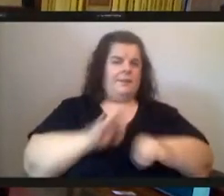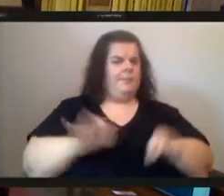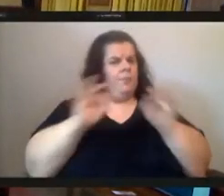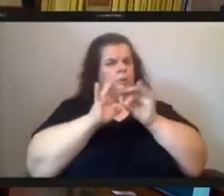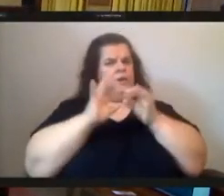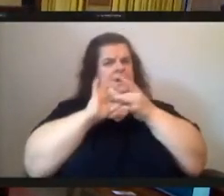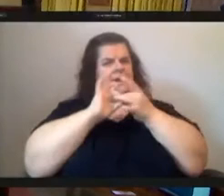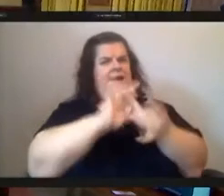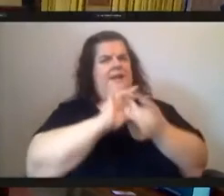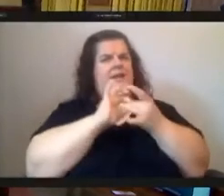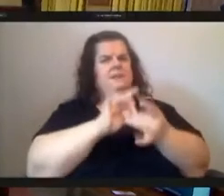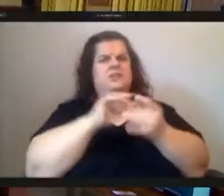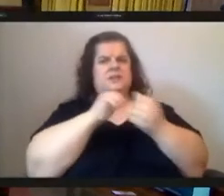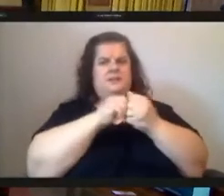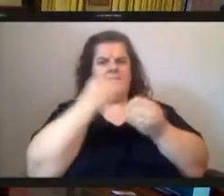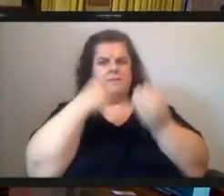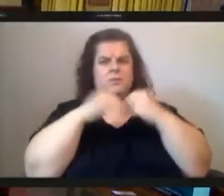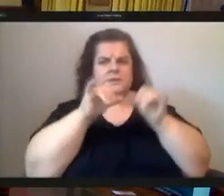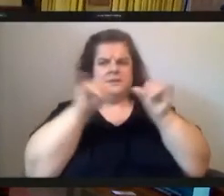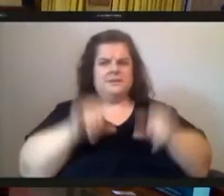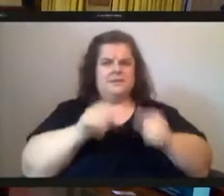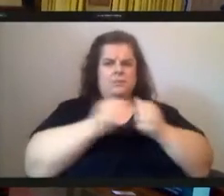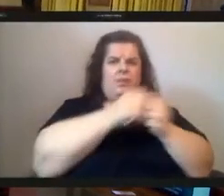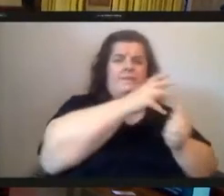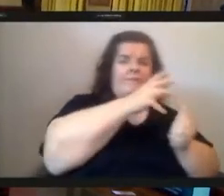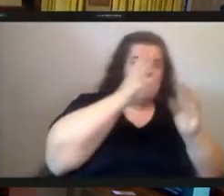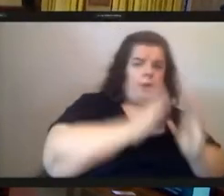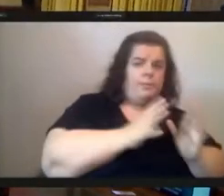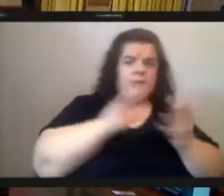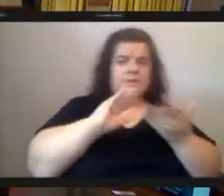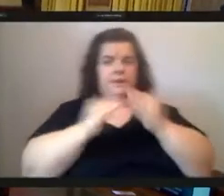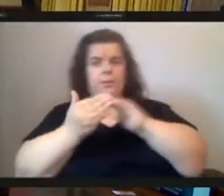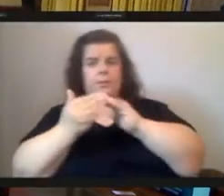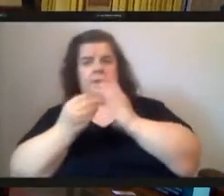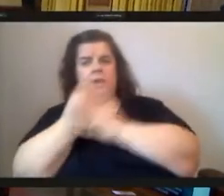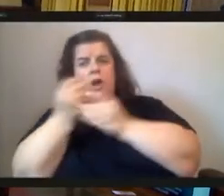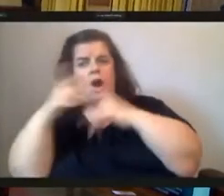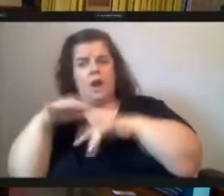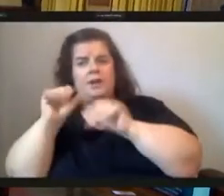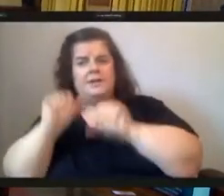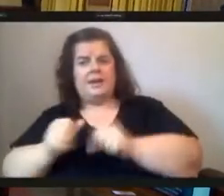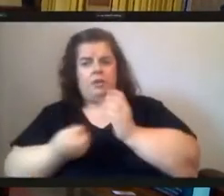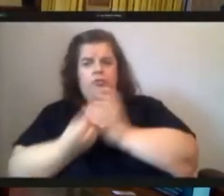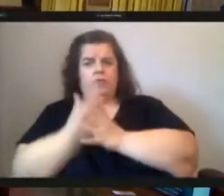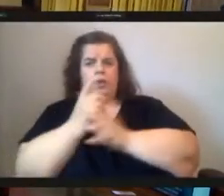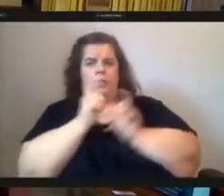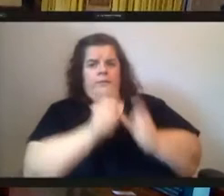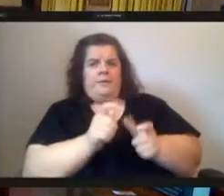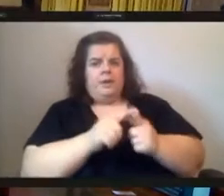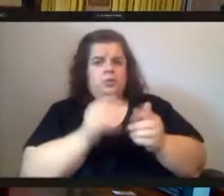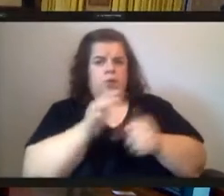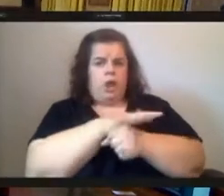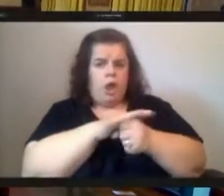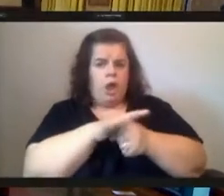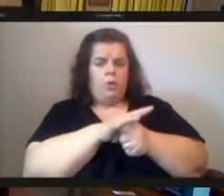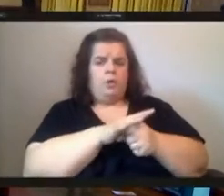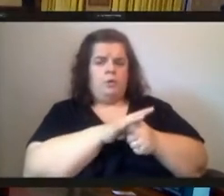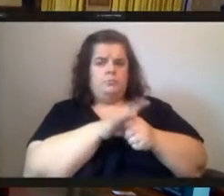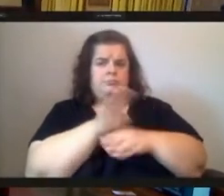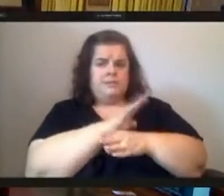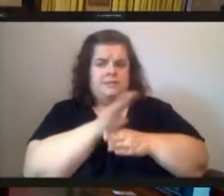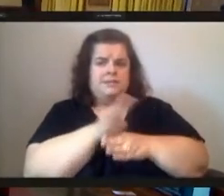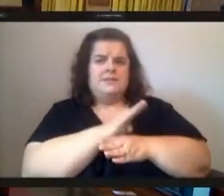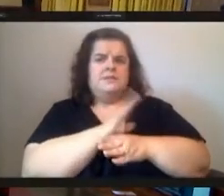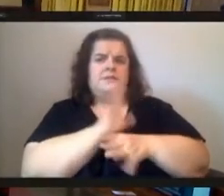systems between farmers and community gardens who can grow and provide to local institutions joining together in our urban environment to